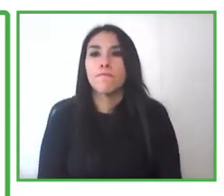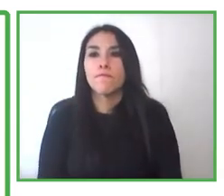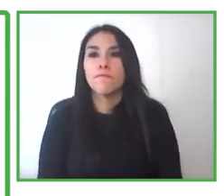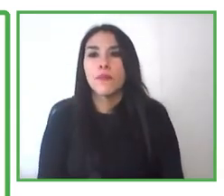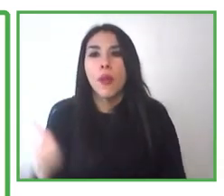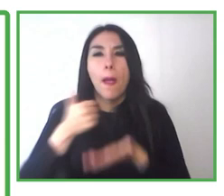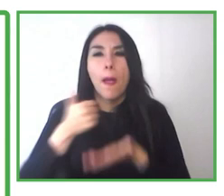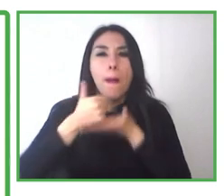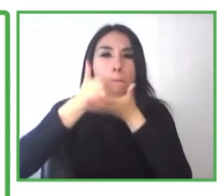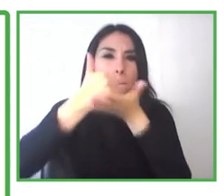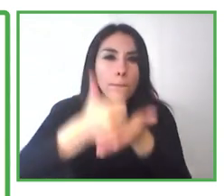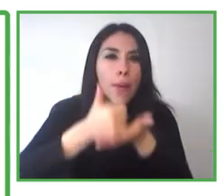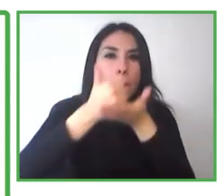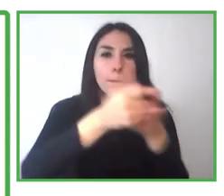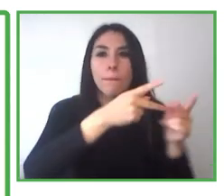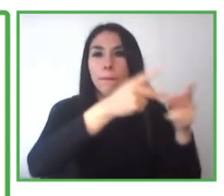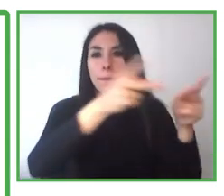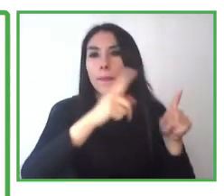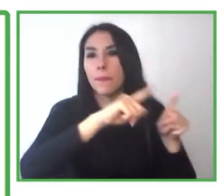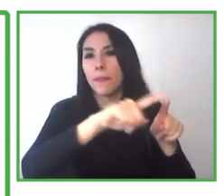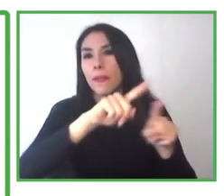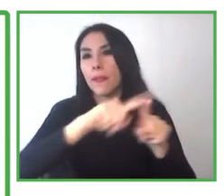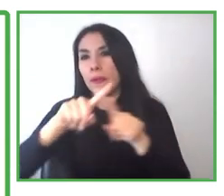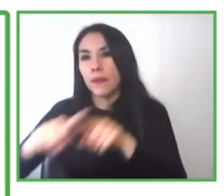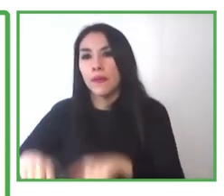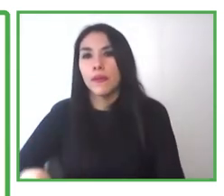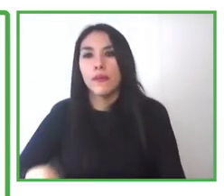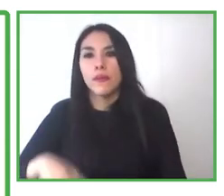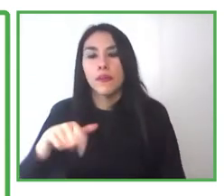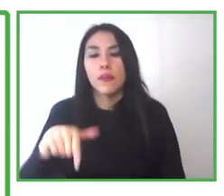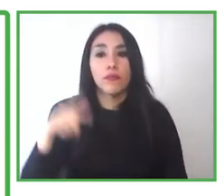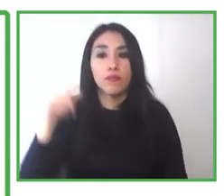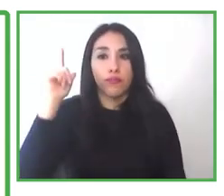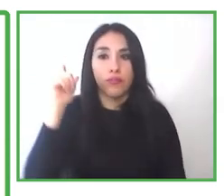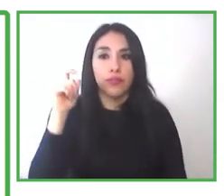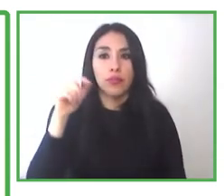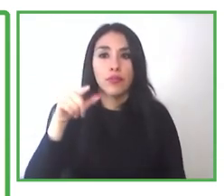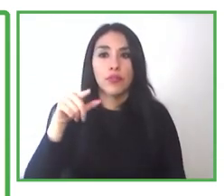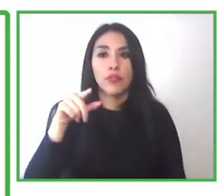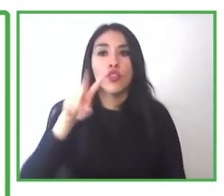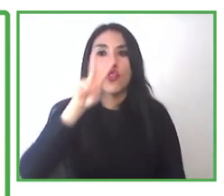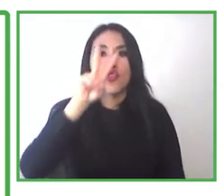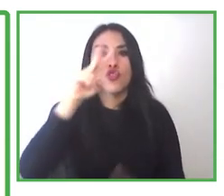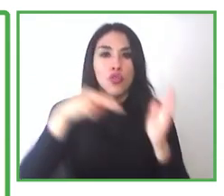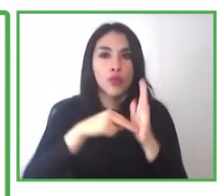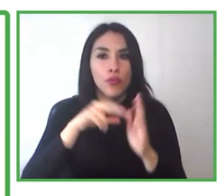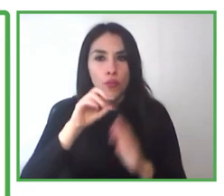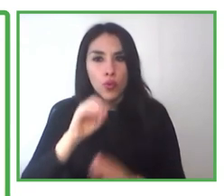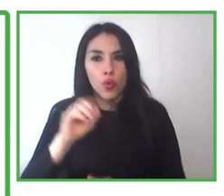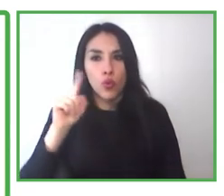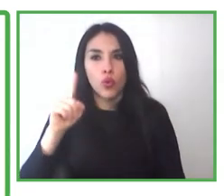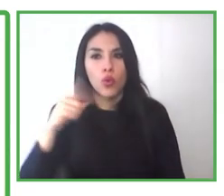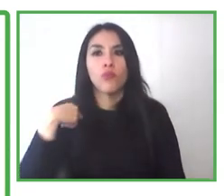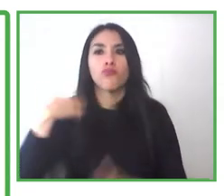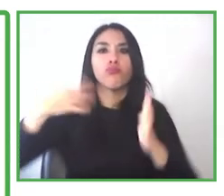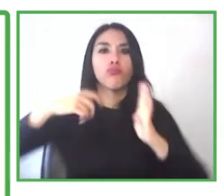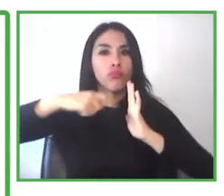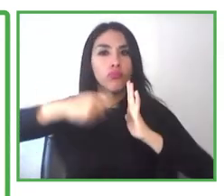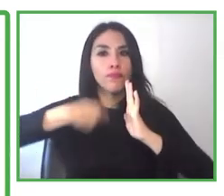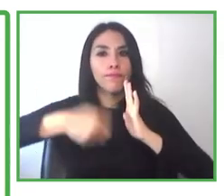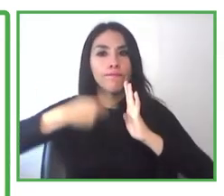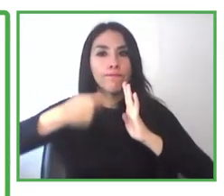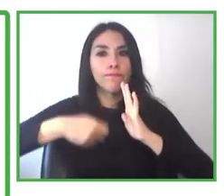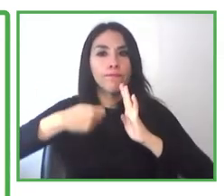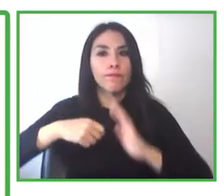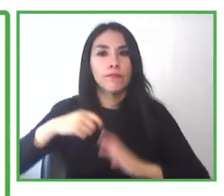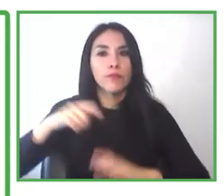Since 2021, she has developed the project Helsinki with more skills for work, where she tests the